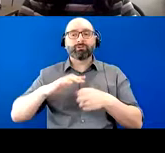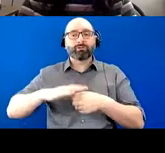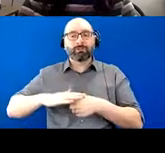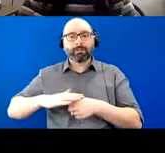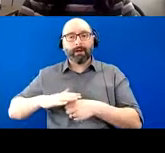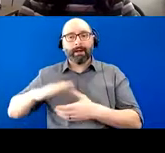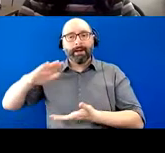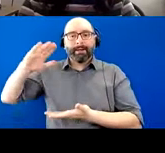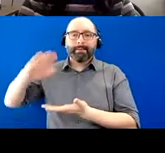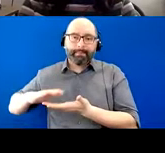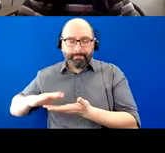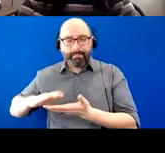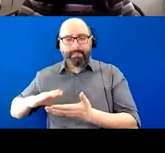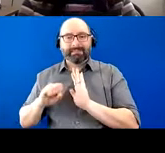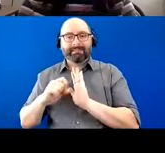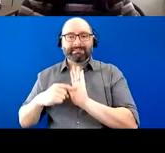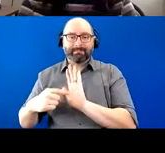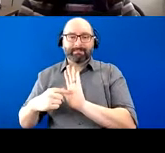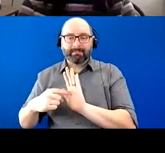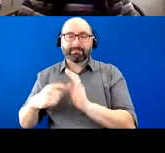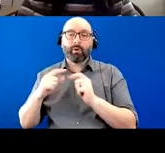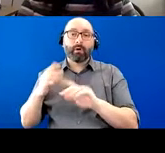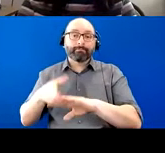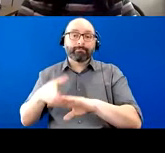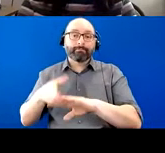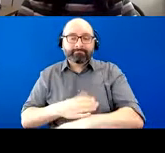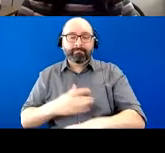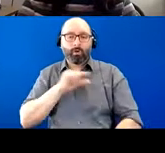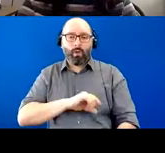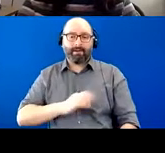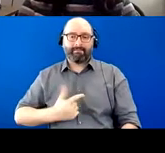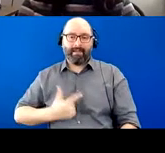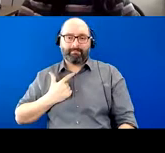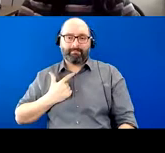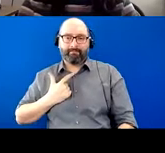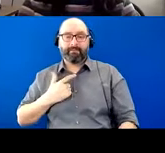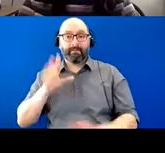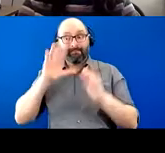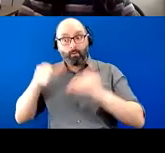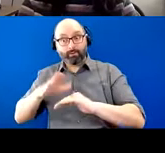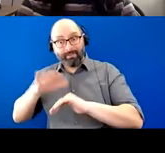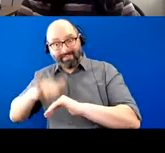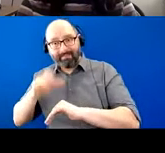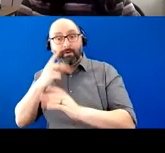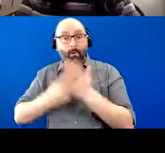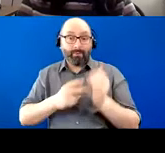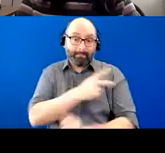and improving the quality of life or focusing more on the quality of life for both the patient and their families. Um, the palliative care